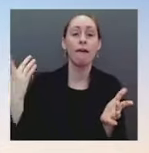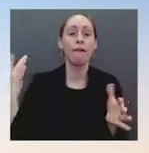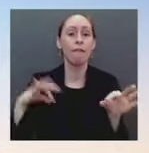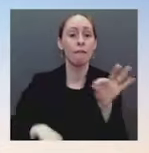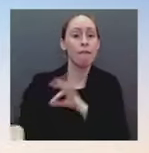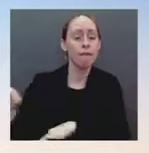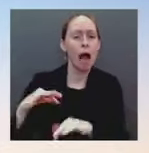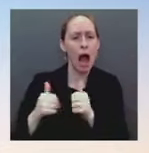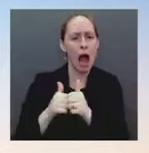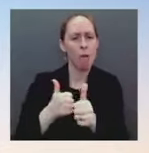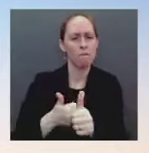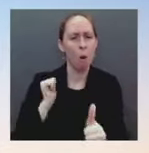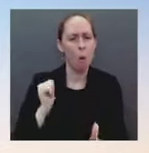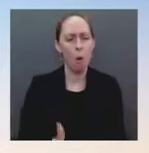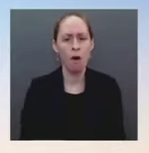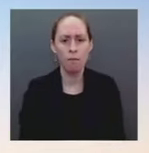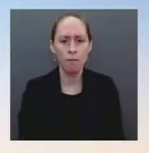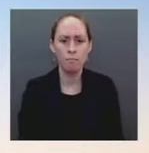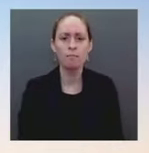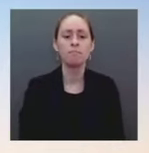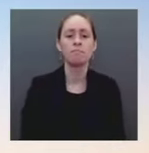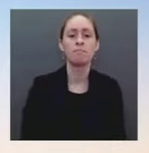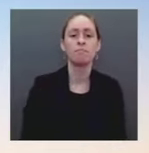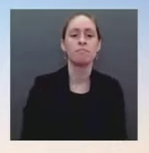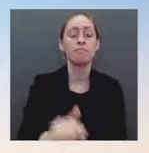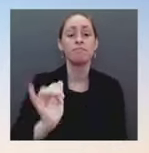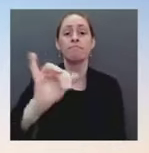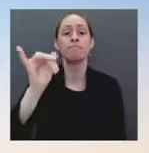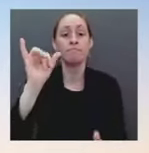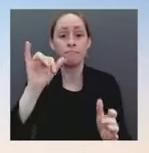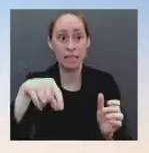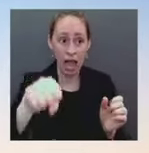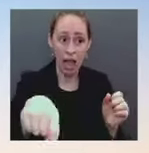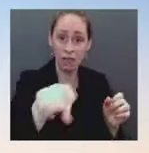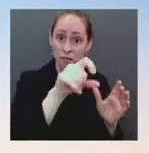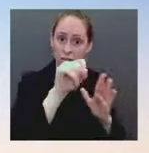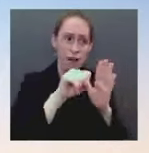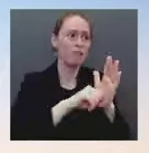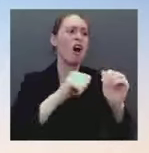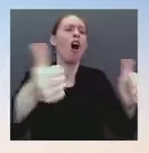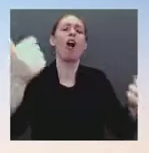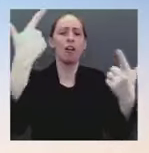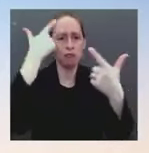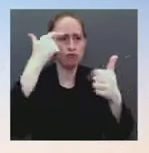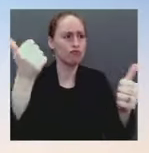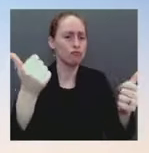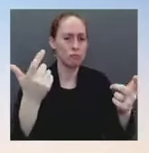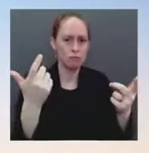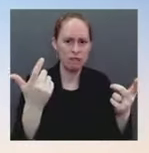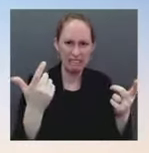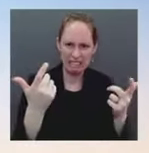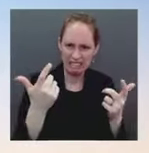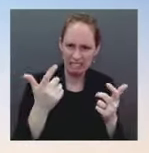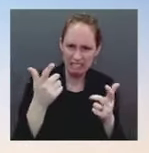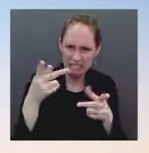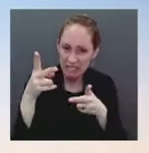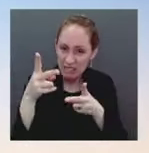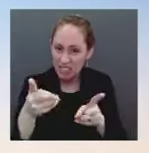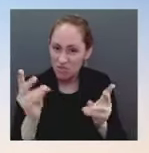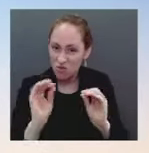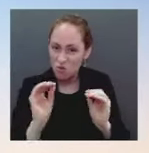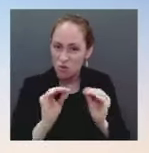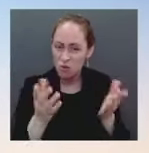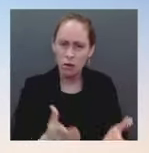just in terms of the ultimate outcome being, so what was the test? Sure. Through very close consultation. I mean, you saw the president have a meeting with his infrastructure task force